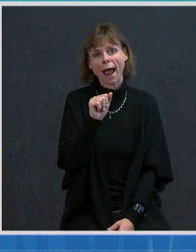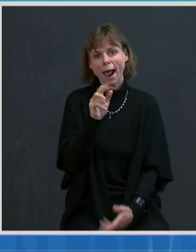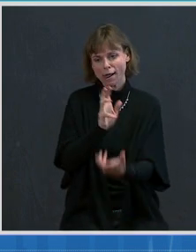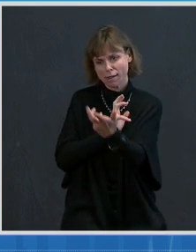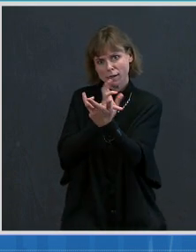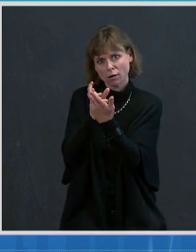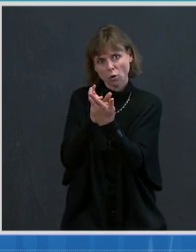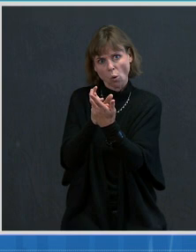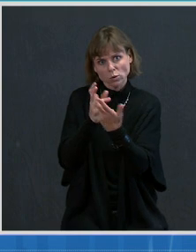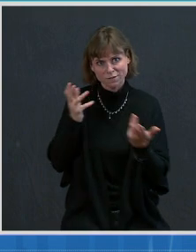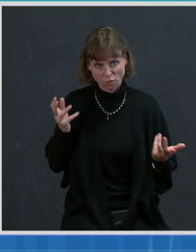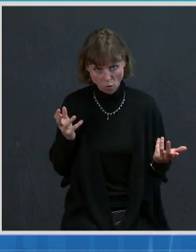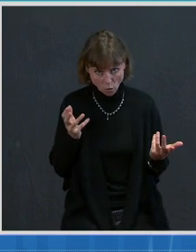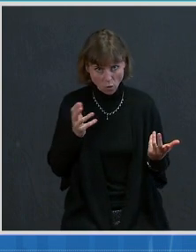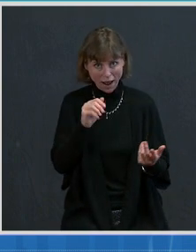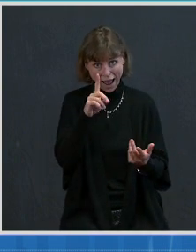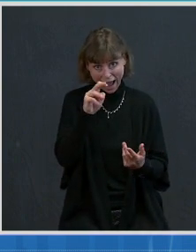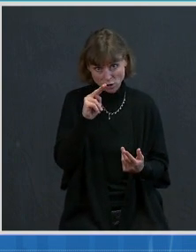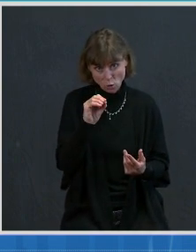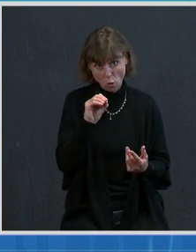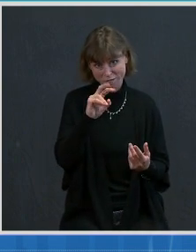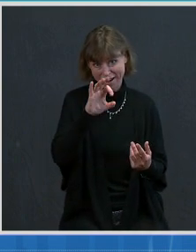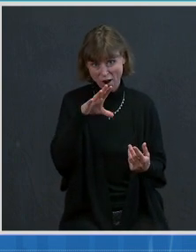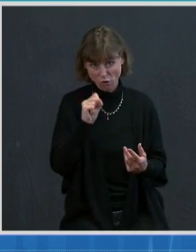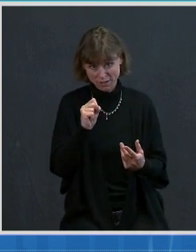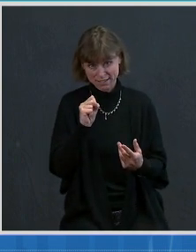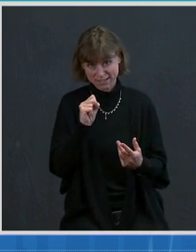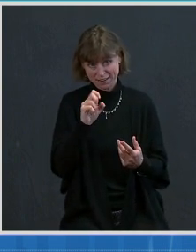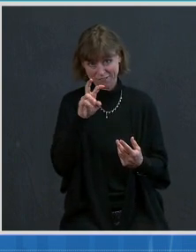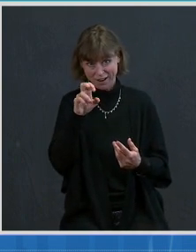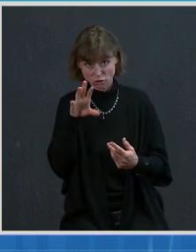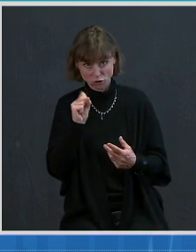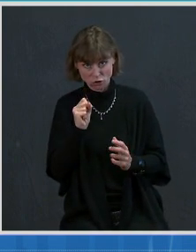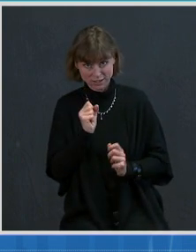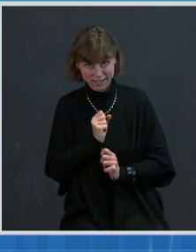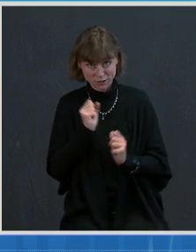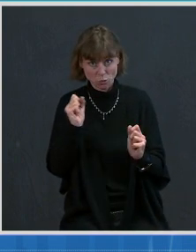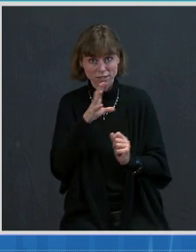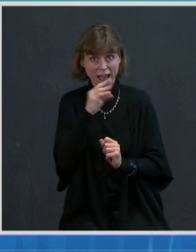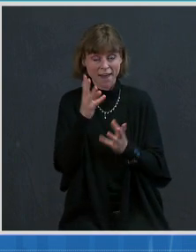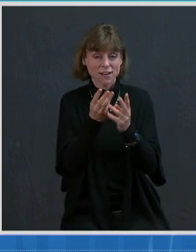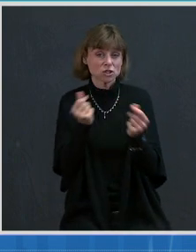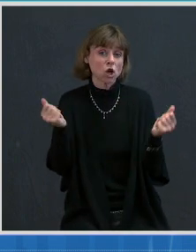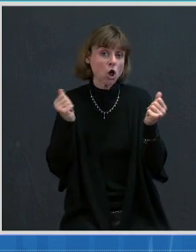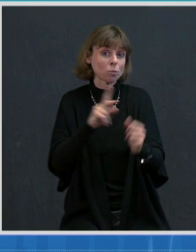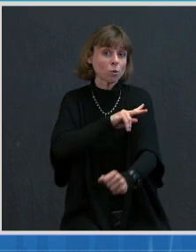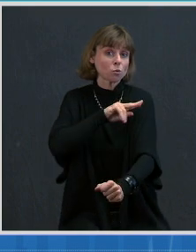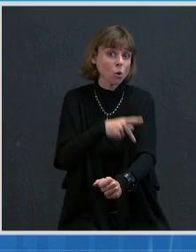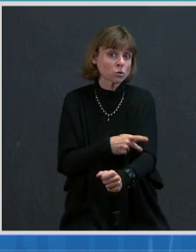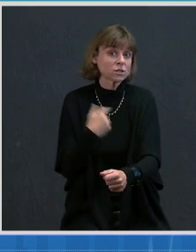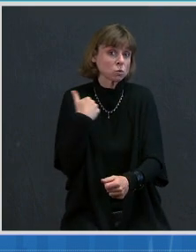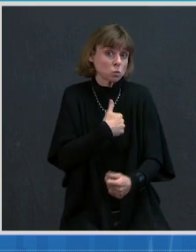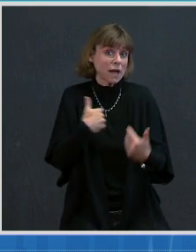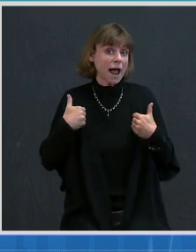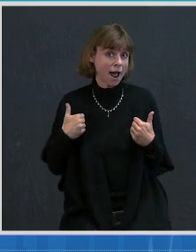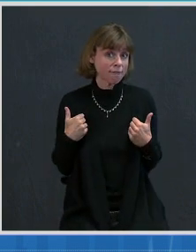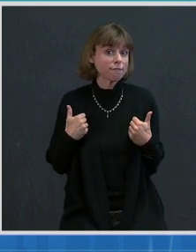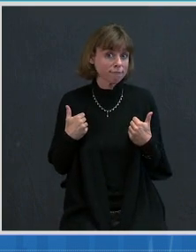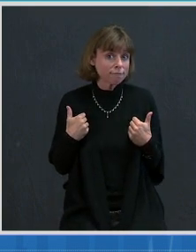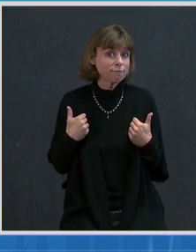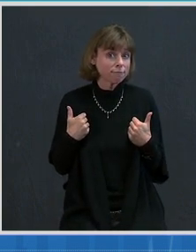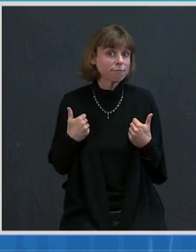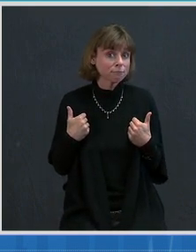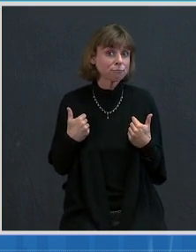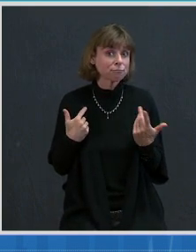adenovirus vectors express, and that the soluble proteins that we have using